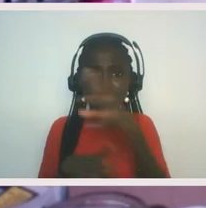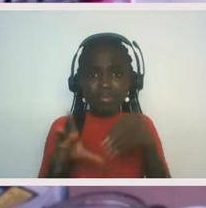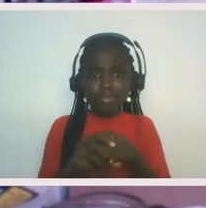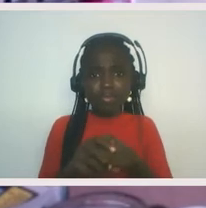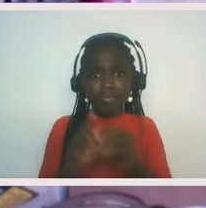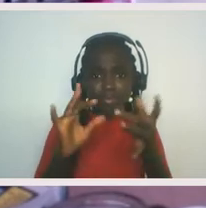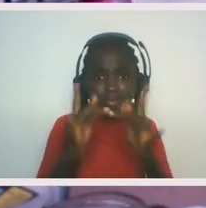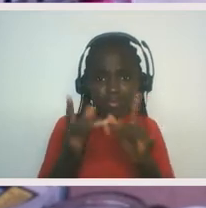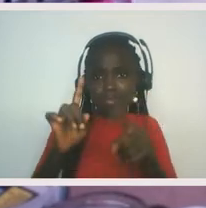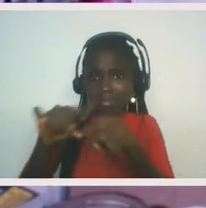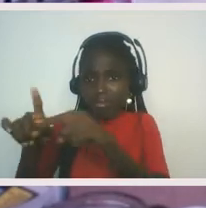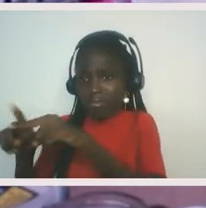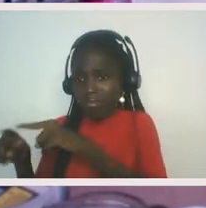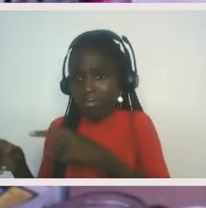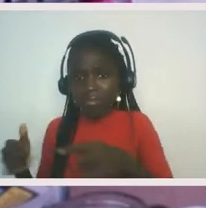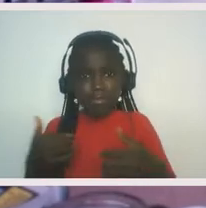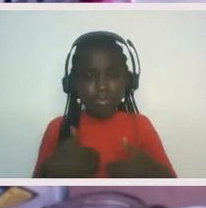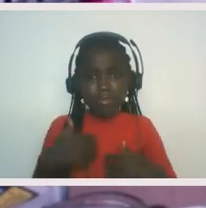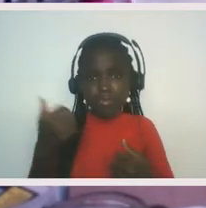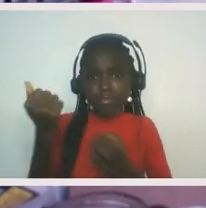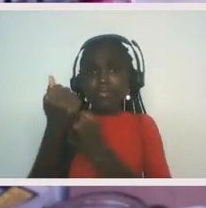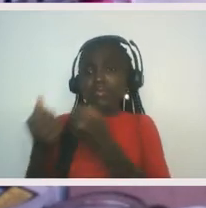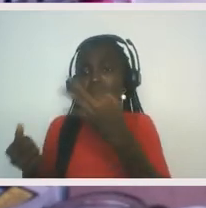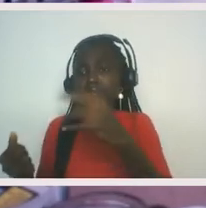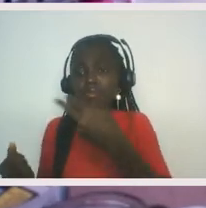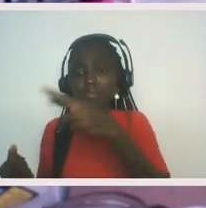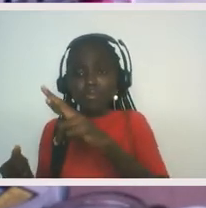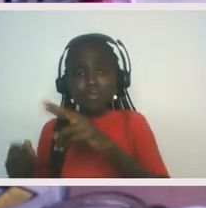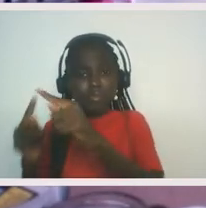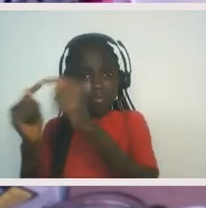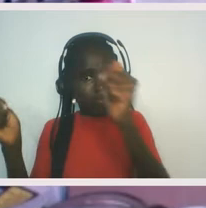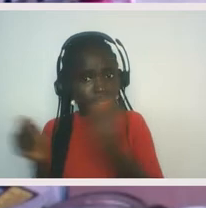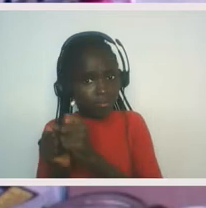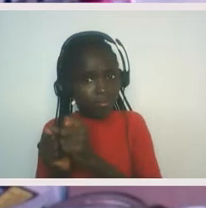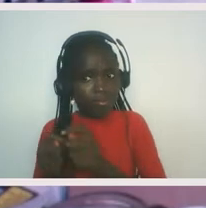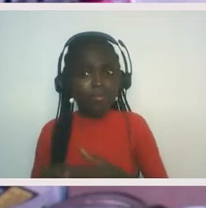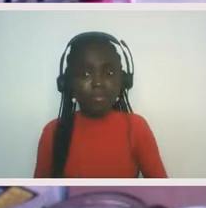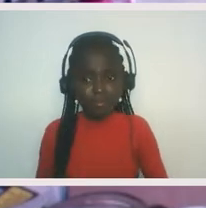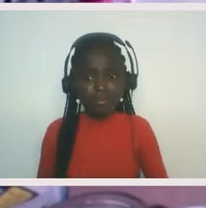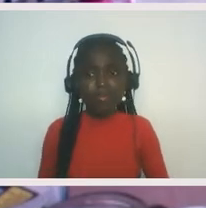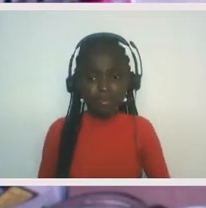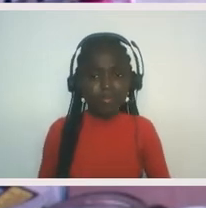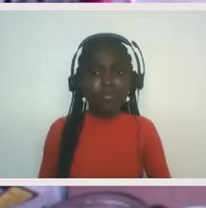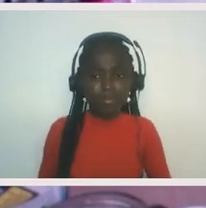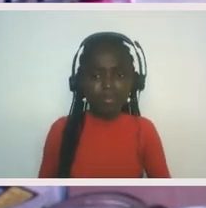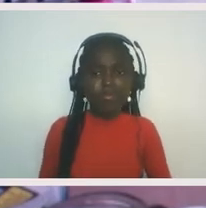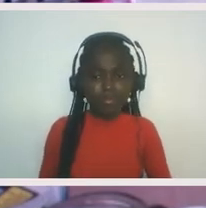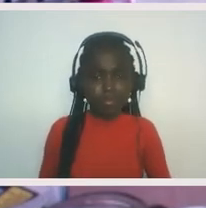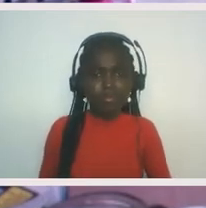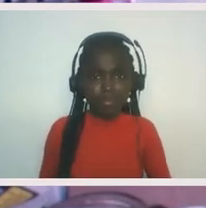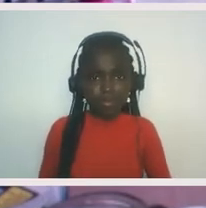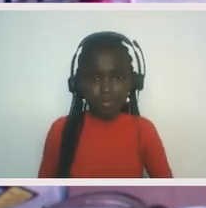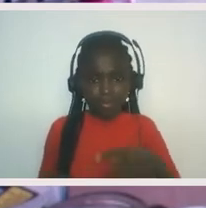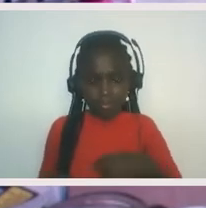have the support of an HR team, you know, like have like all of the support, um, behind it. So part of healing was